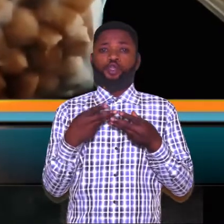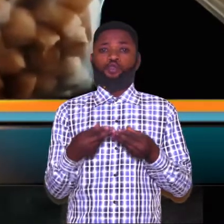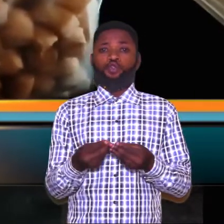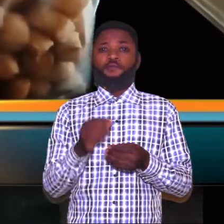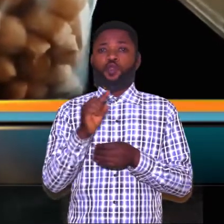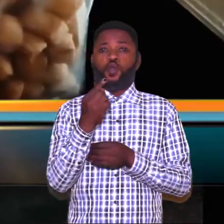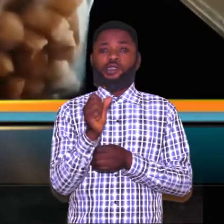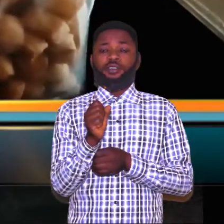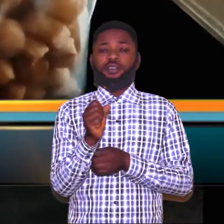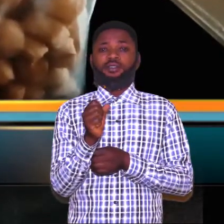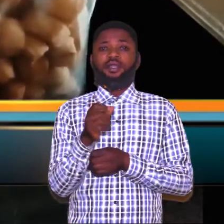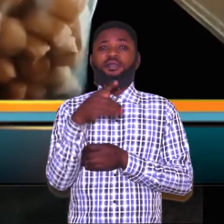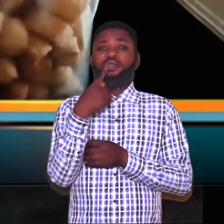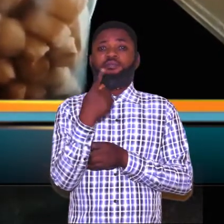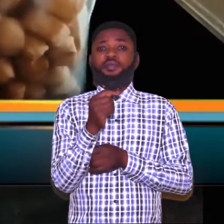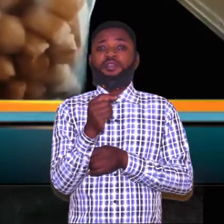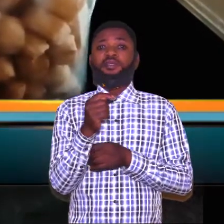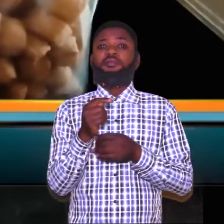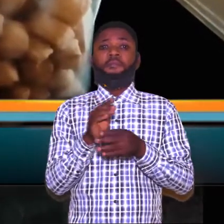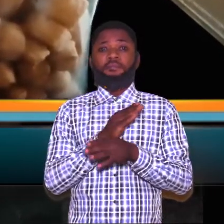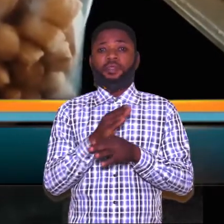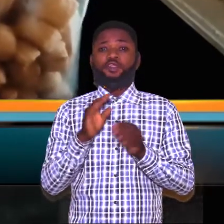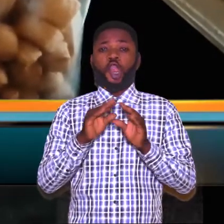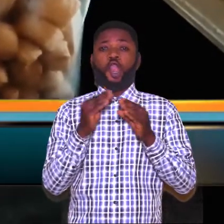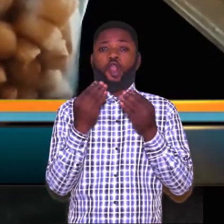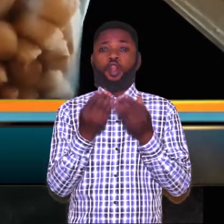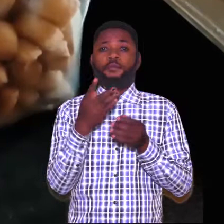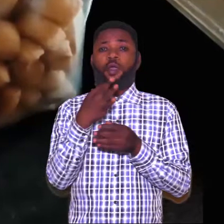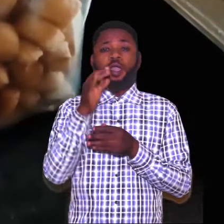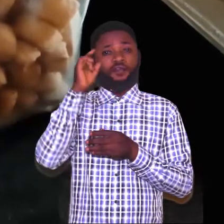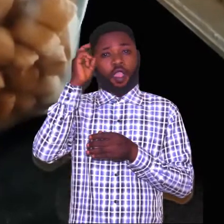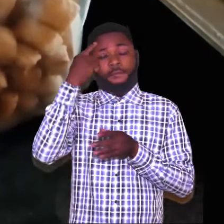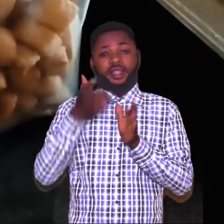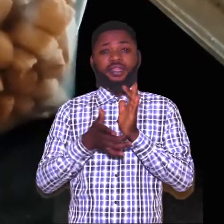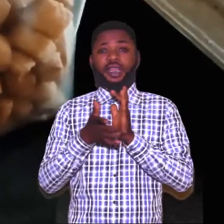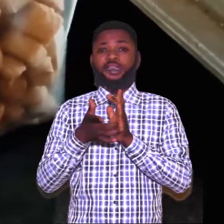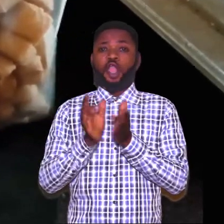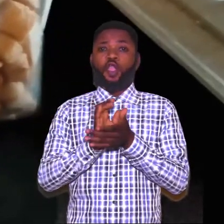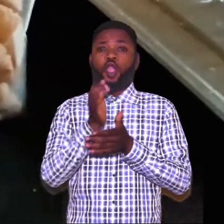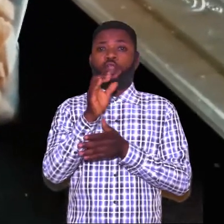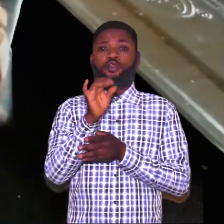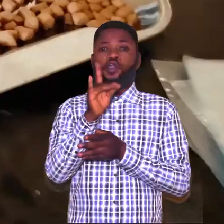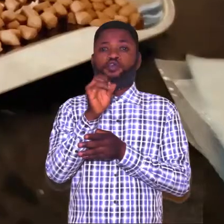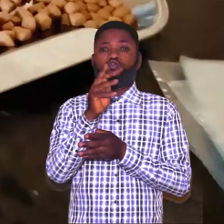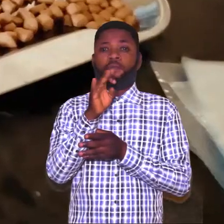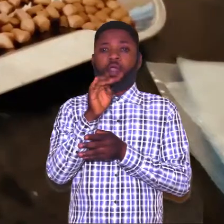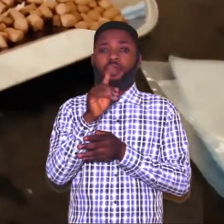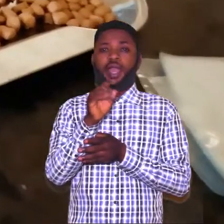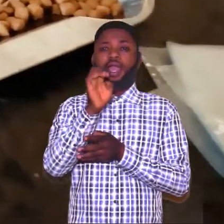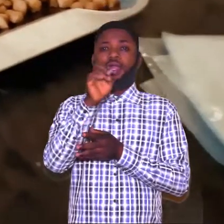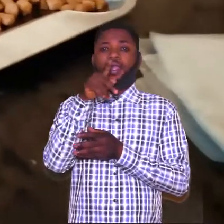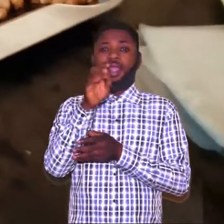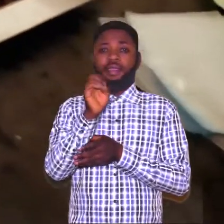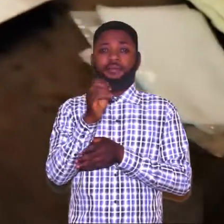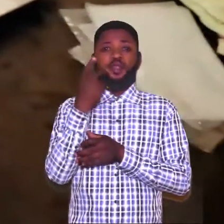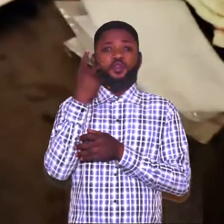soft ones. The Young Entrepreneurs Club of Government Technical College Odomola Ekbe